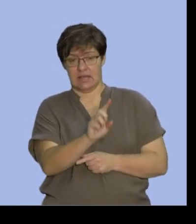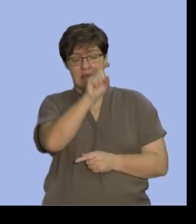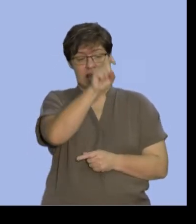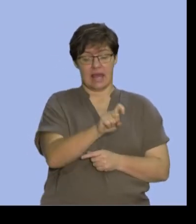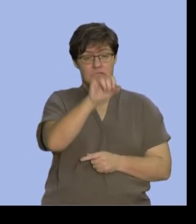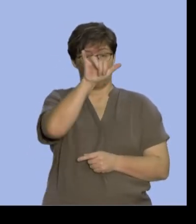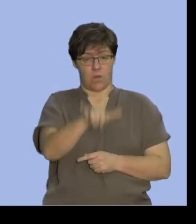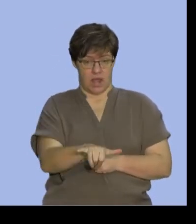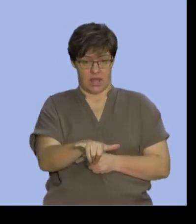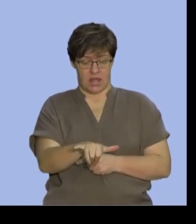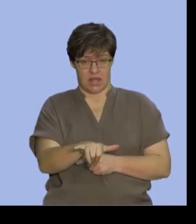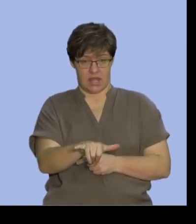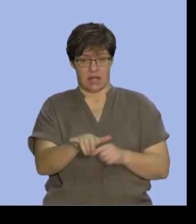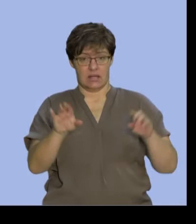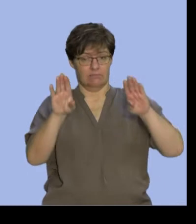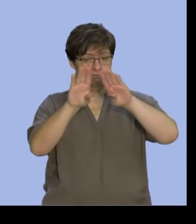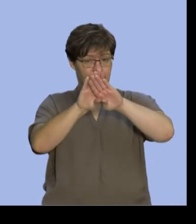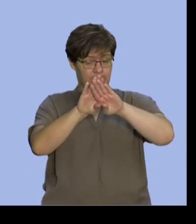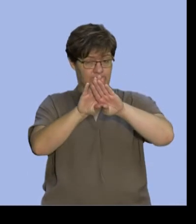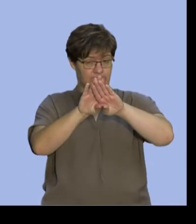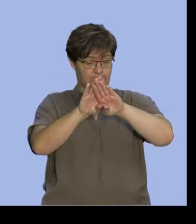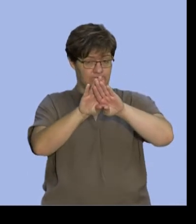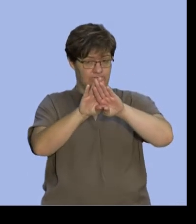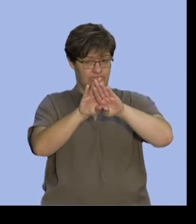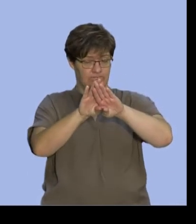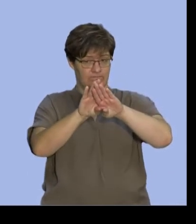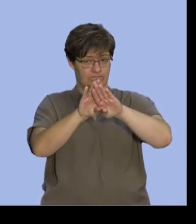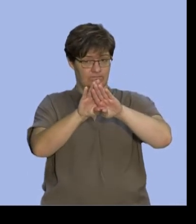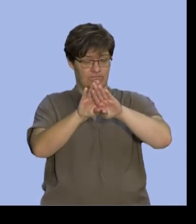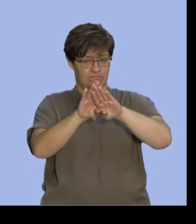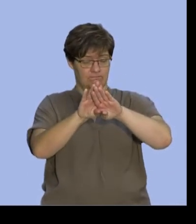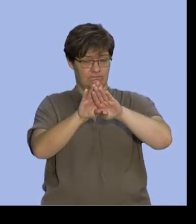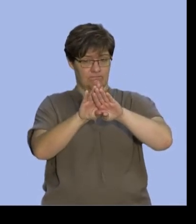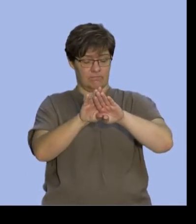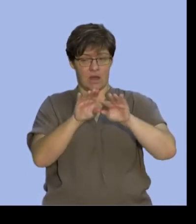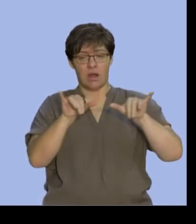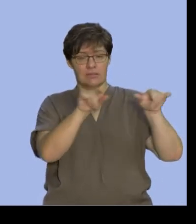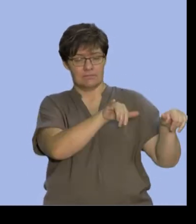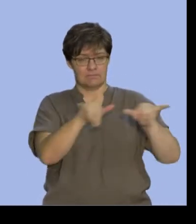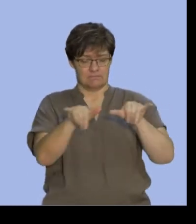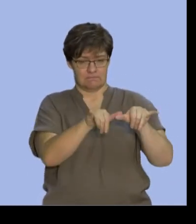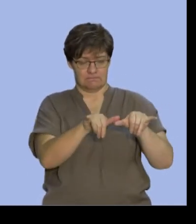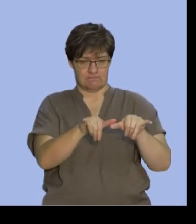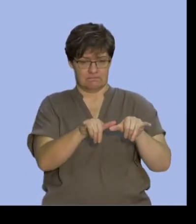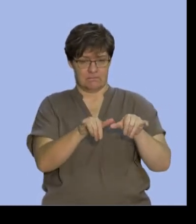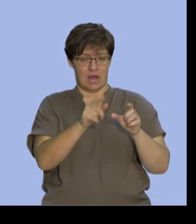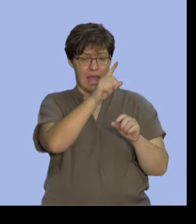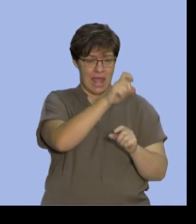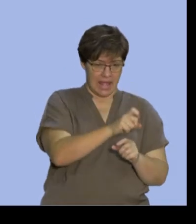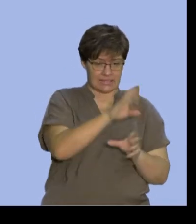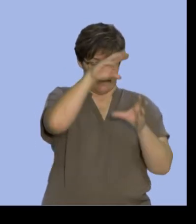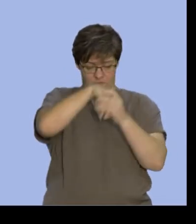and they are intersecting each other. There is a common element in the intersection.